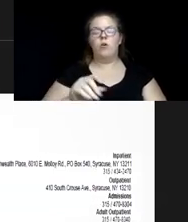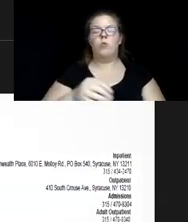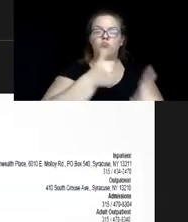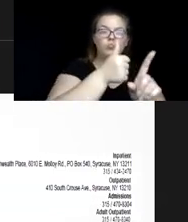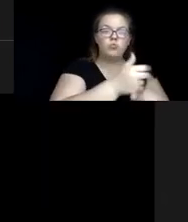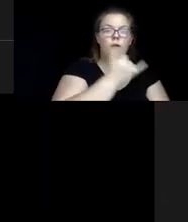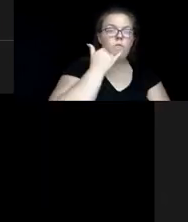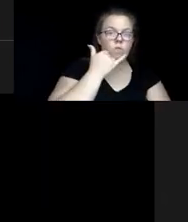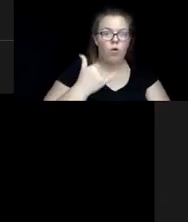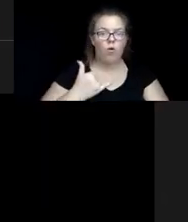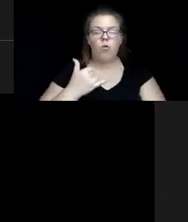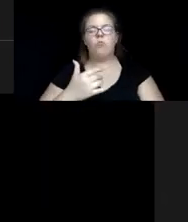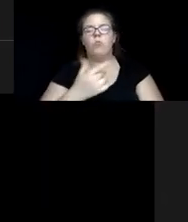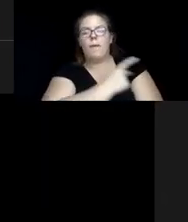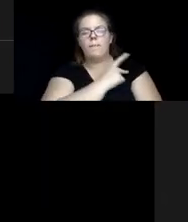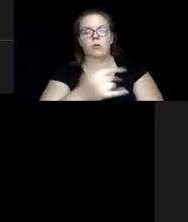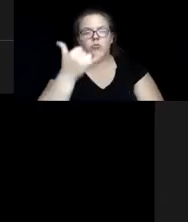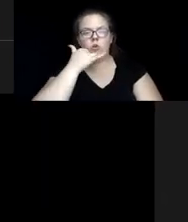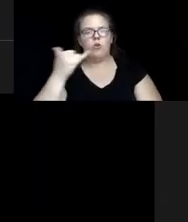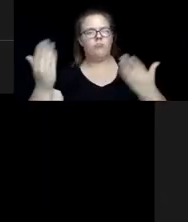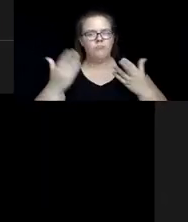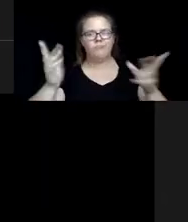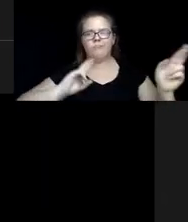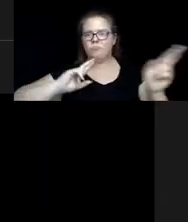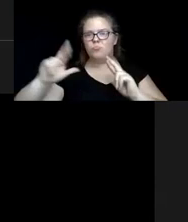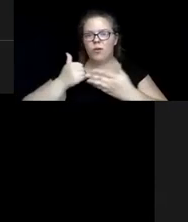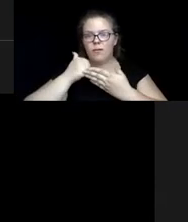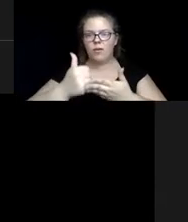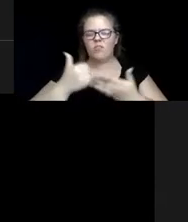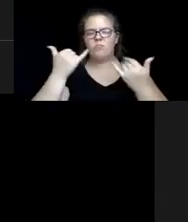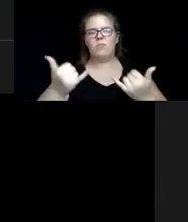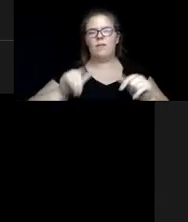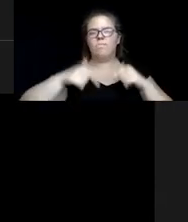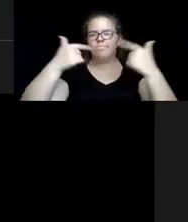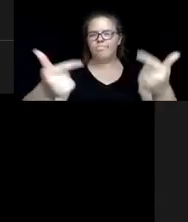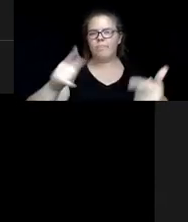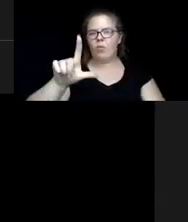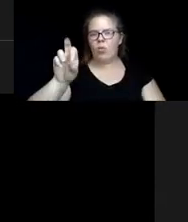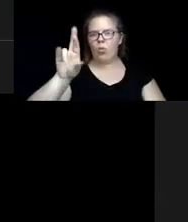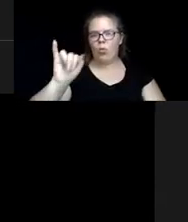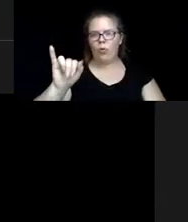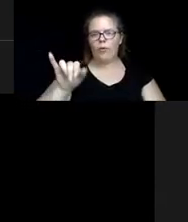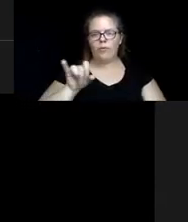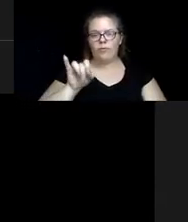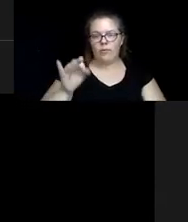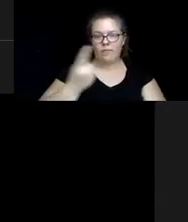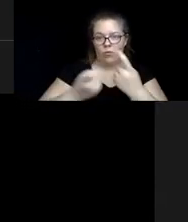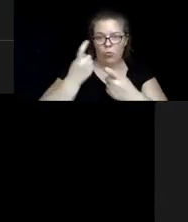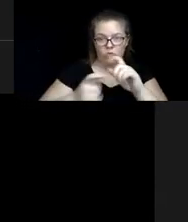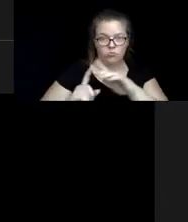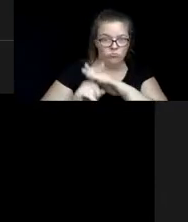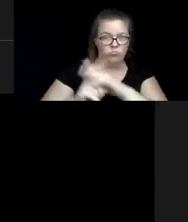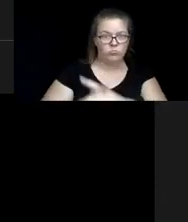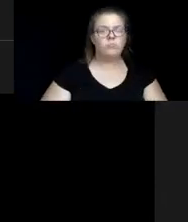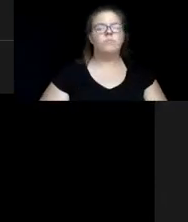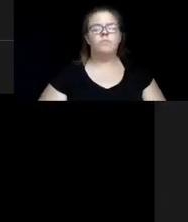client, and we're here ready to help. And Lori, I'll bring it back to you for any questions. We